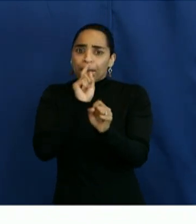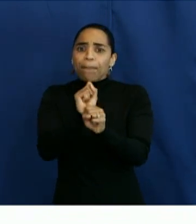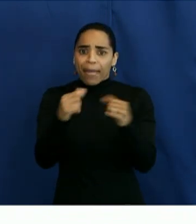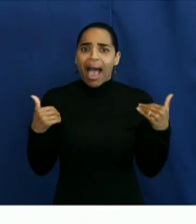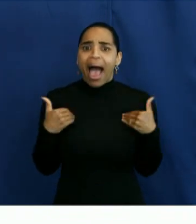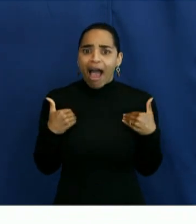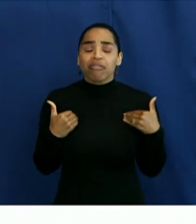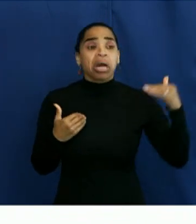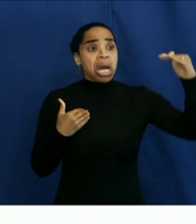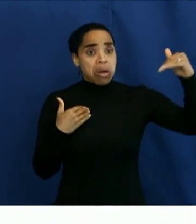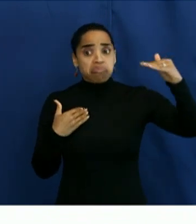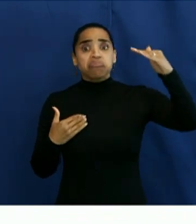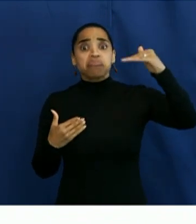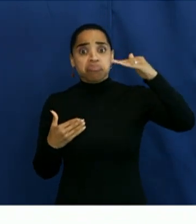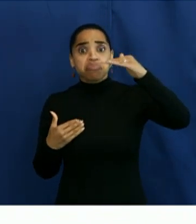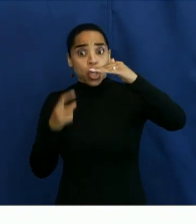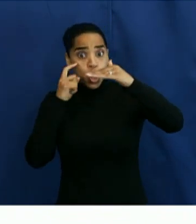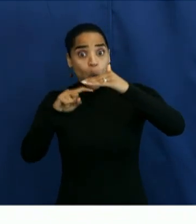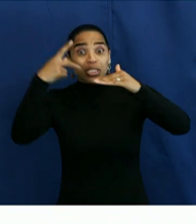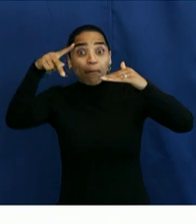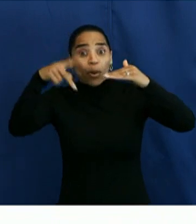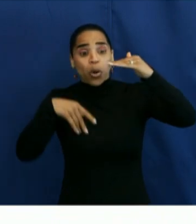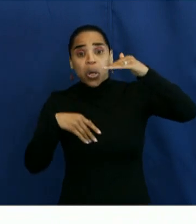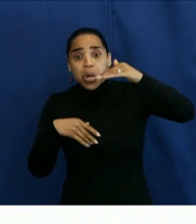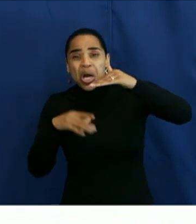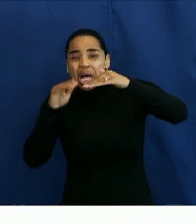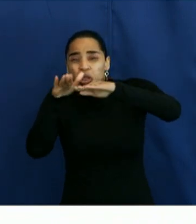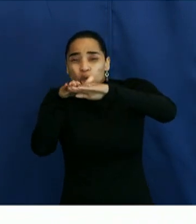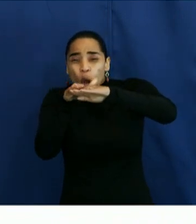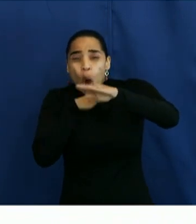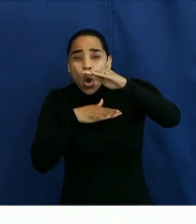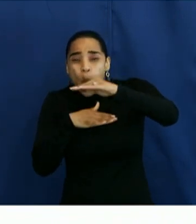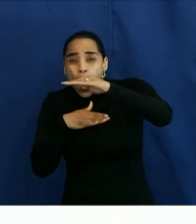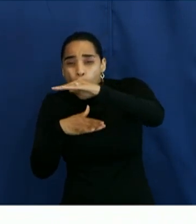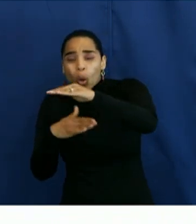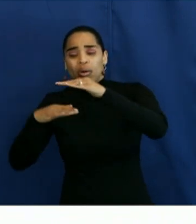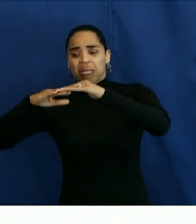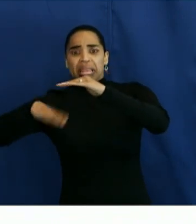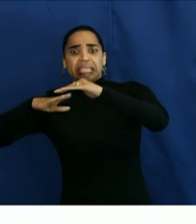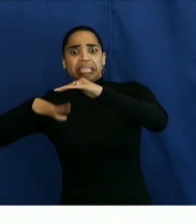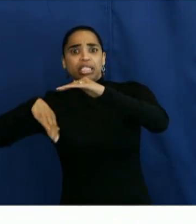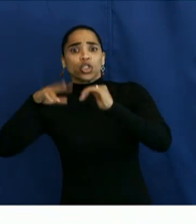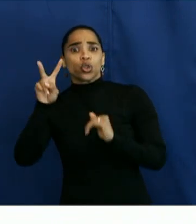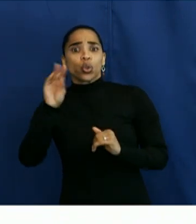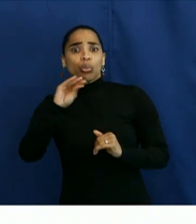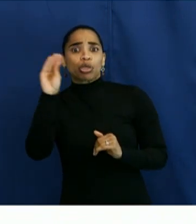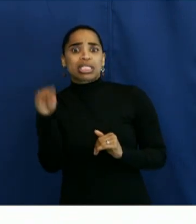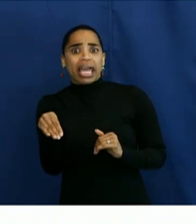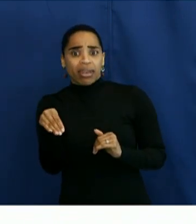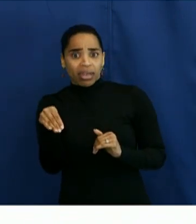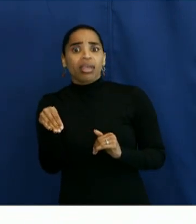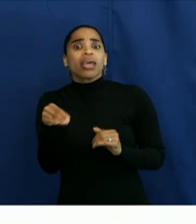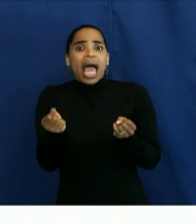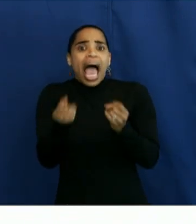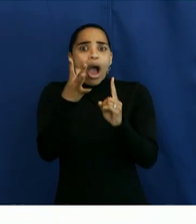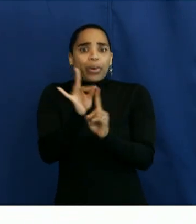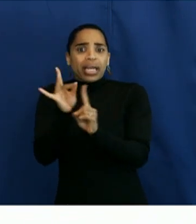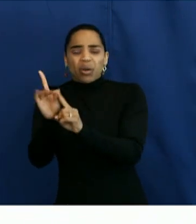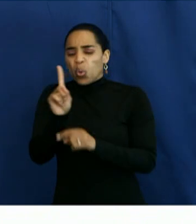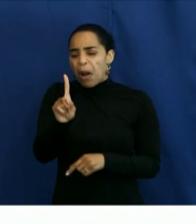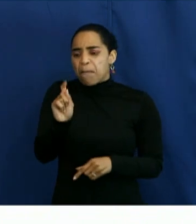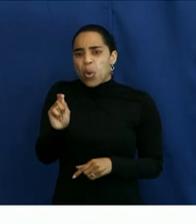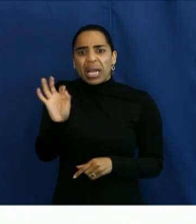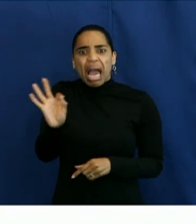and even descending or declining ever so slightly. We're now below 2% on our percentage of positive at 1